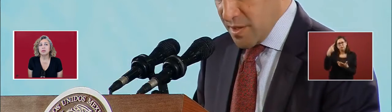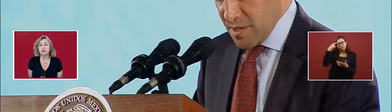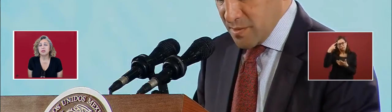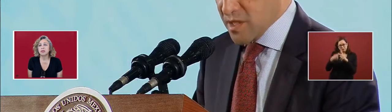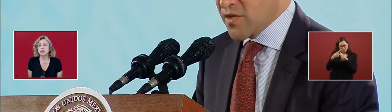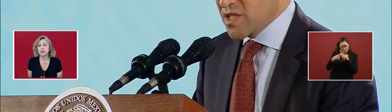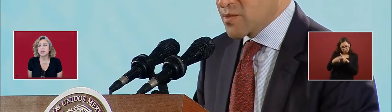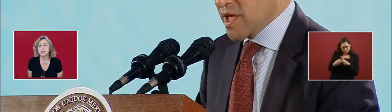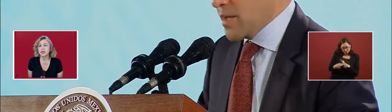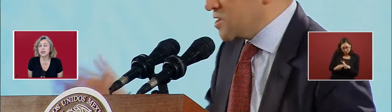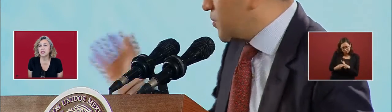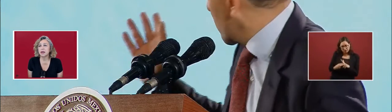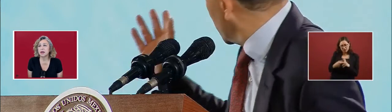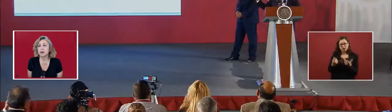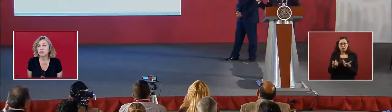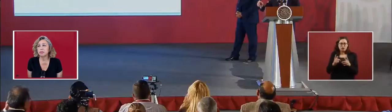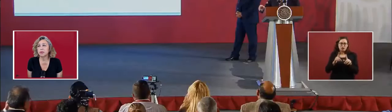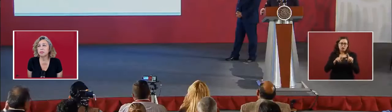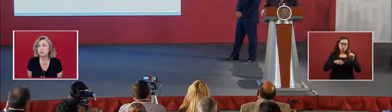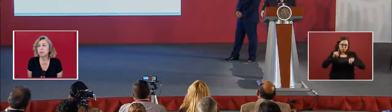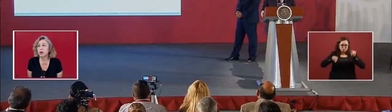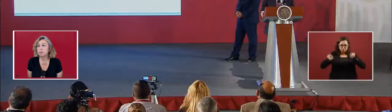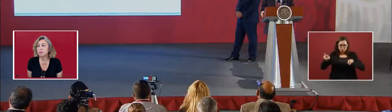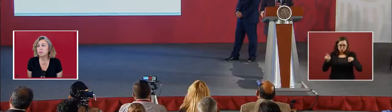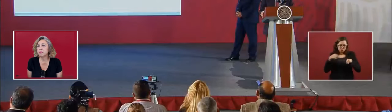So these are the things that...